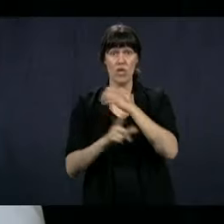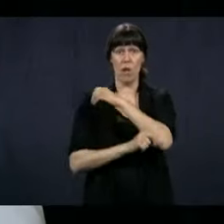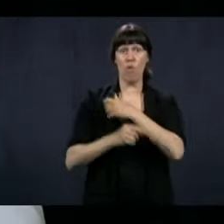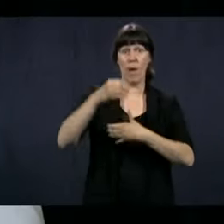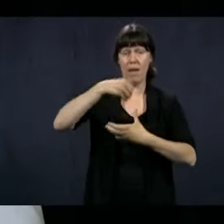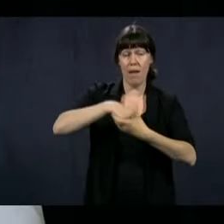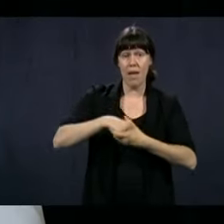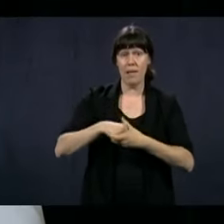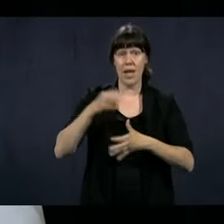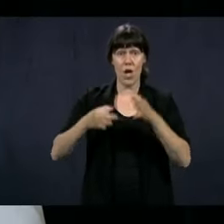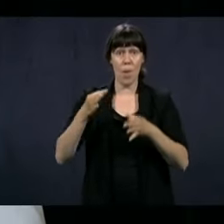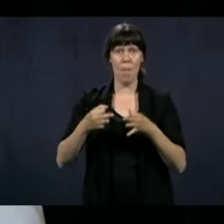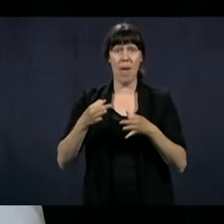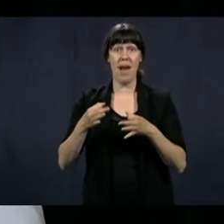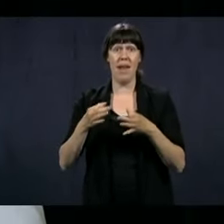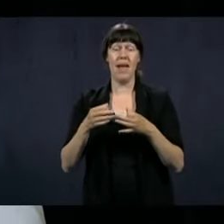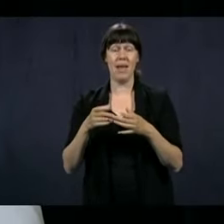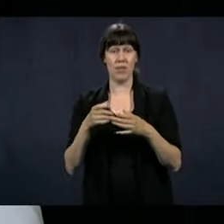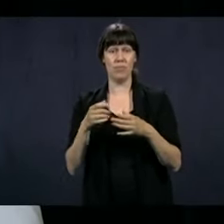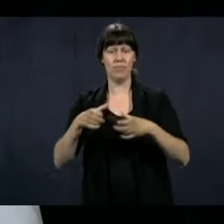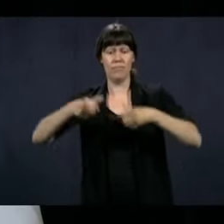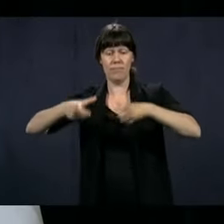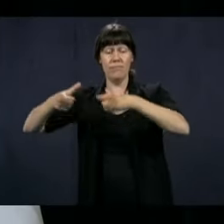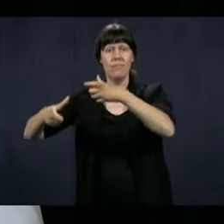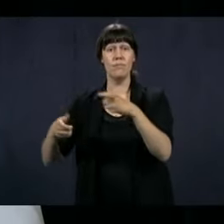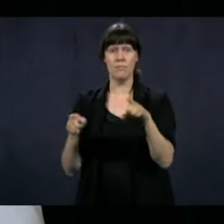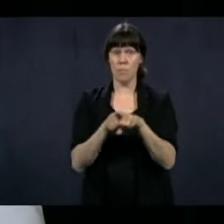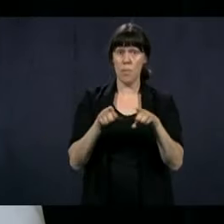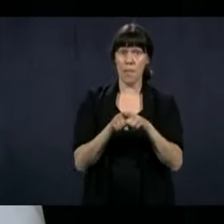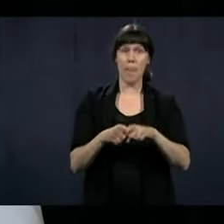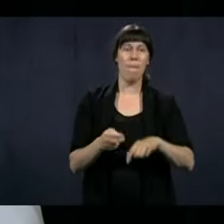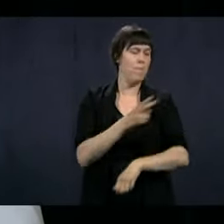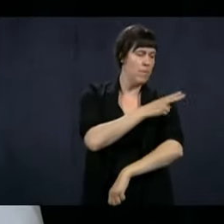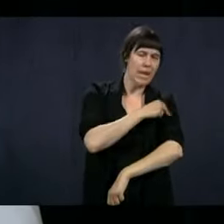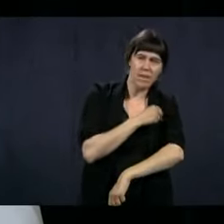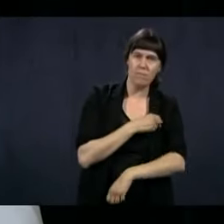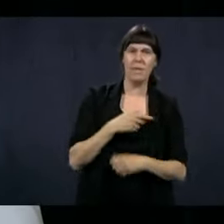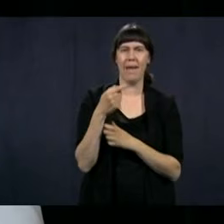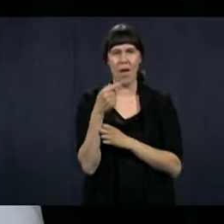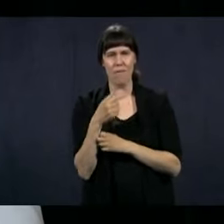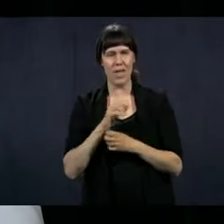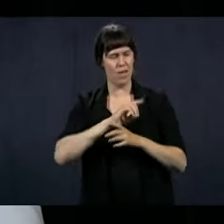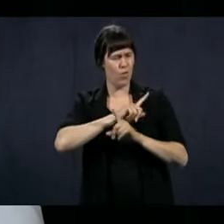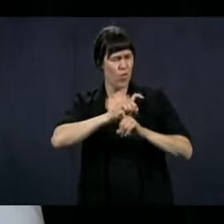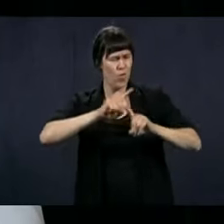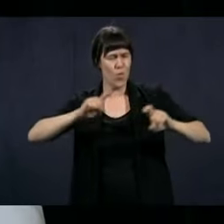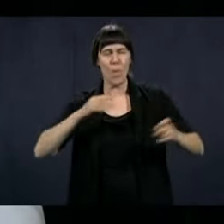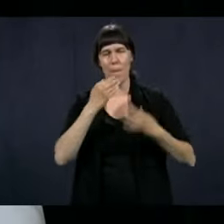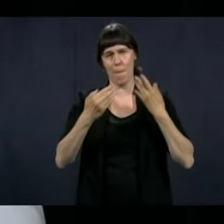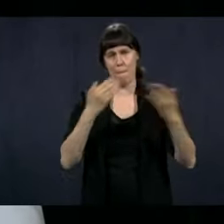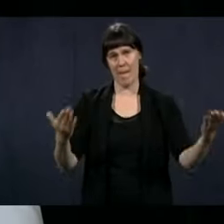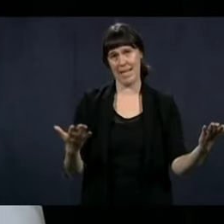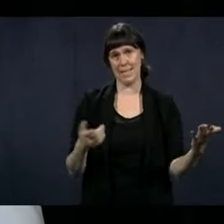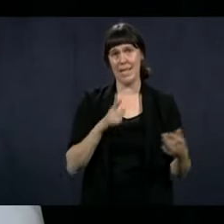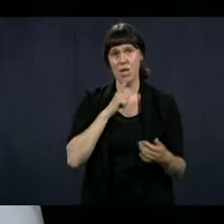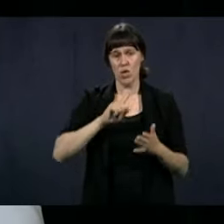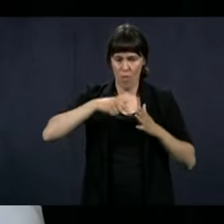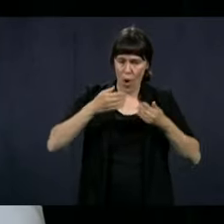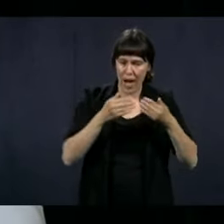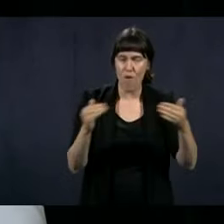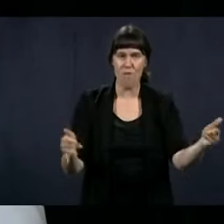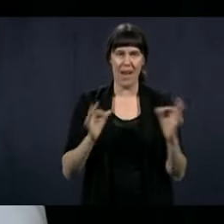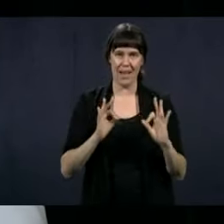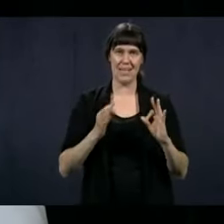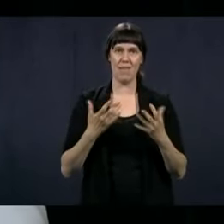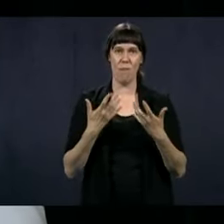staff, support staff, staff at the courthouse, everybody who has contributed to be able to make sure that the activities continued and who will